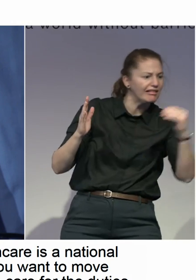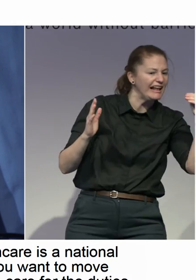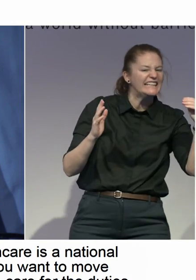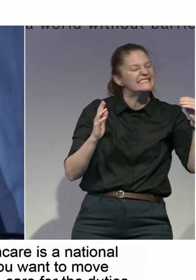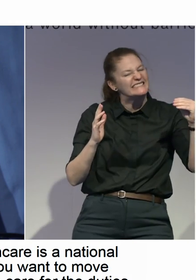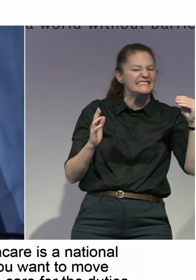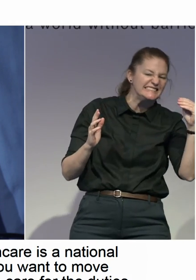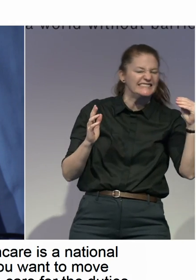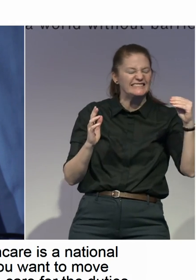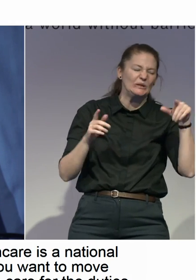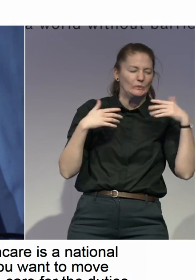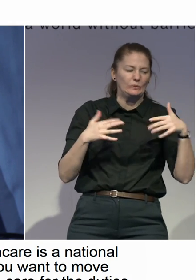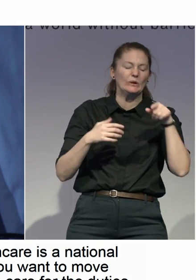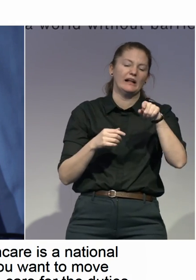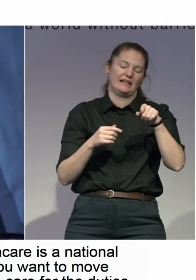now.